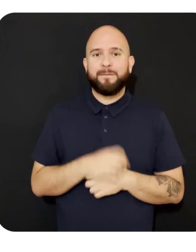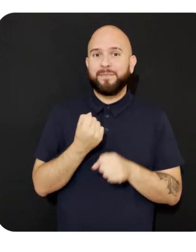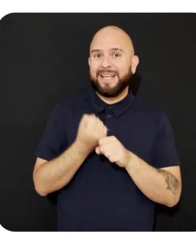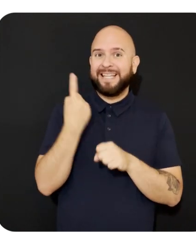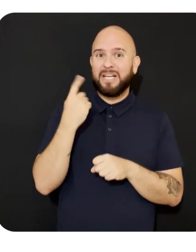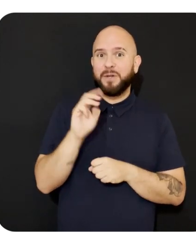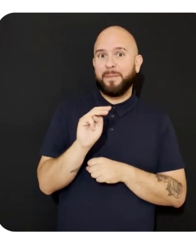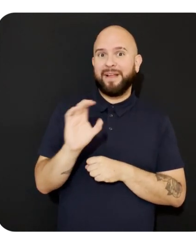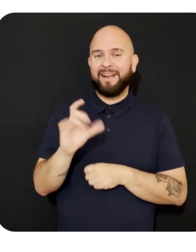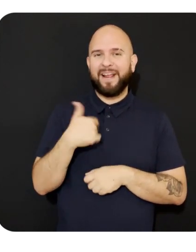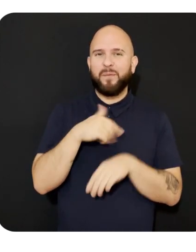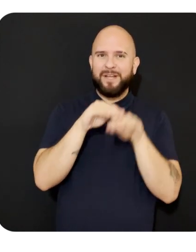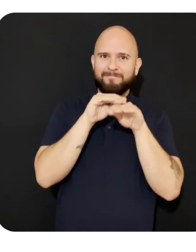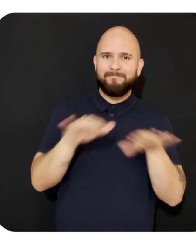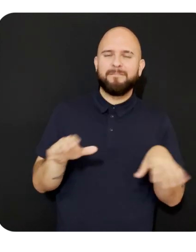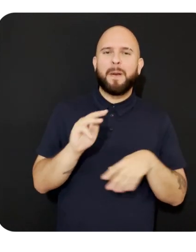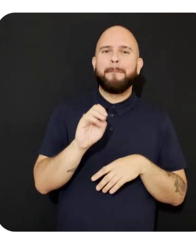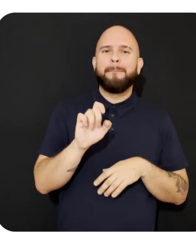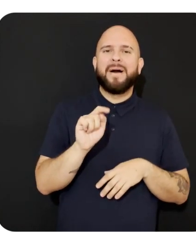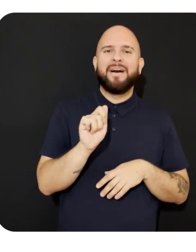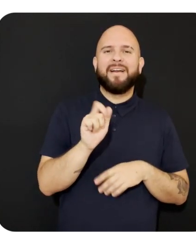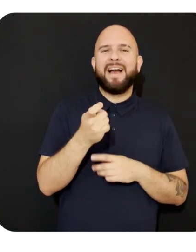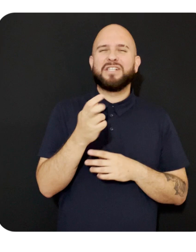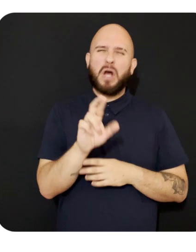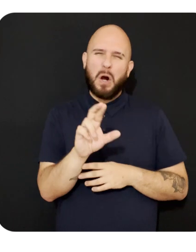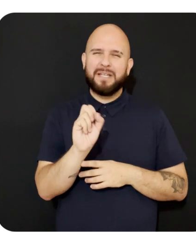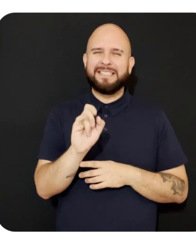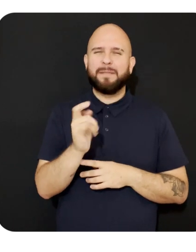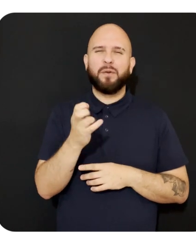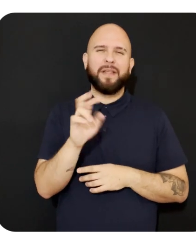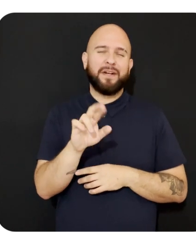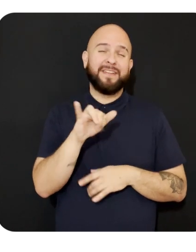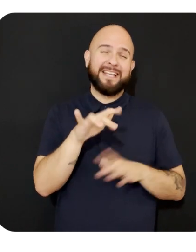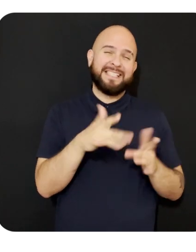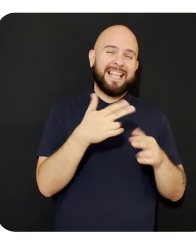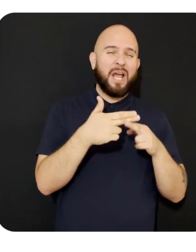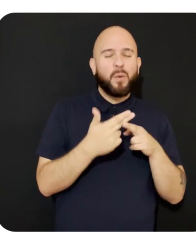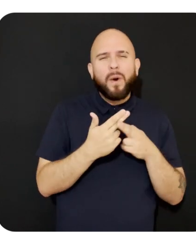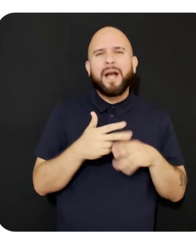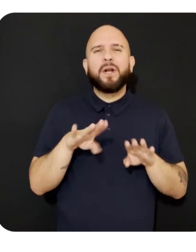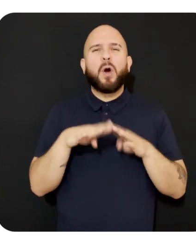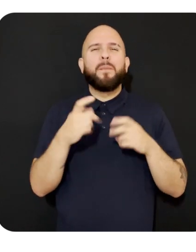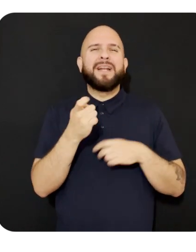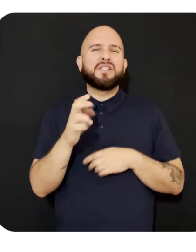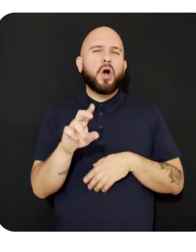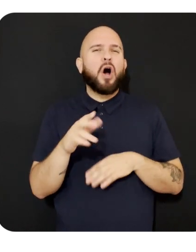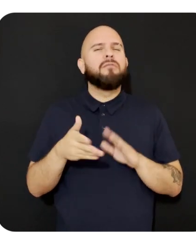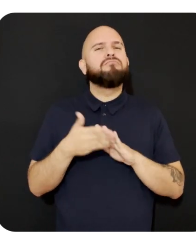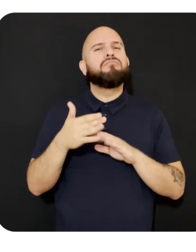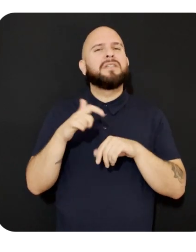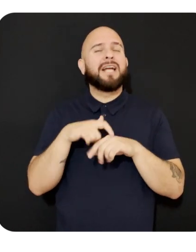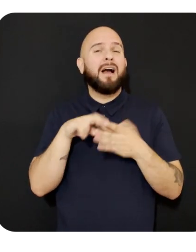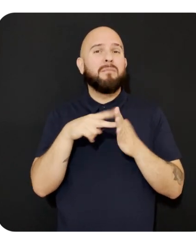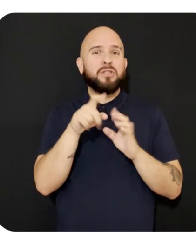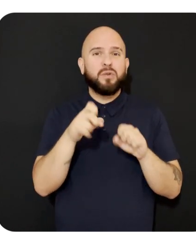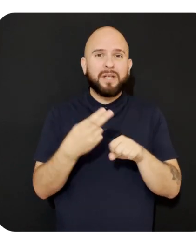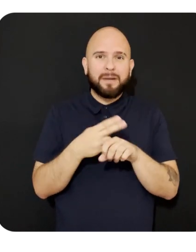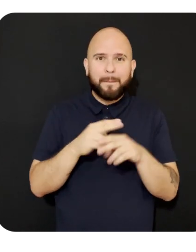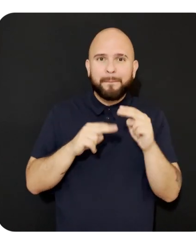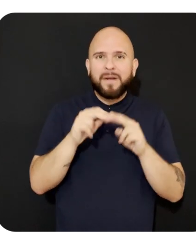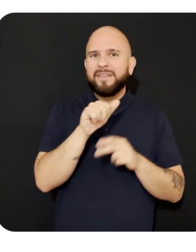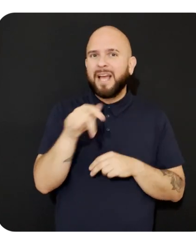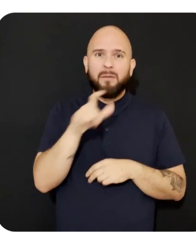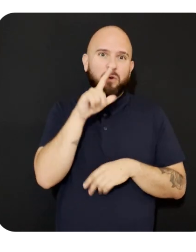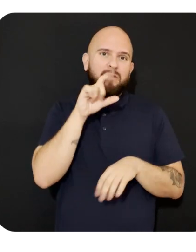we released the MetaXR Simulator, our lightweight OpenXR runtime, which allows you to build your app without needing to wear a